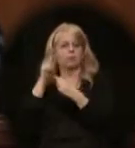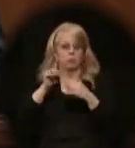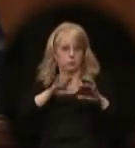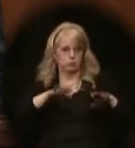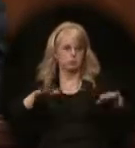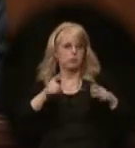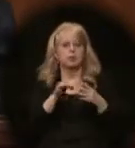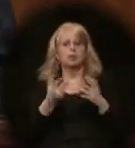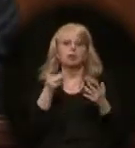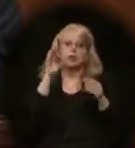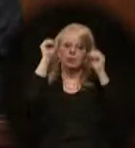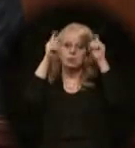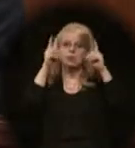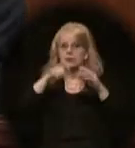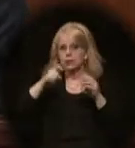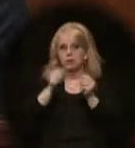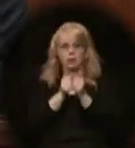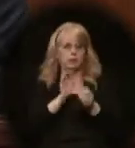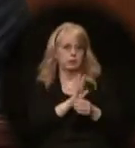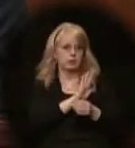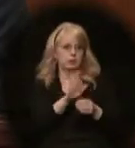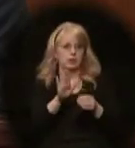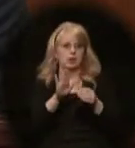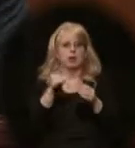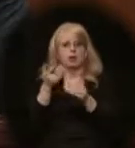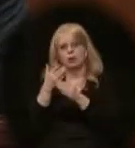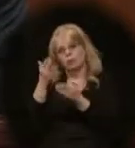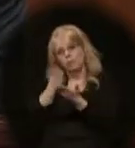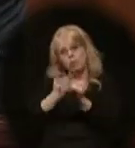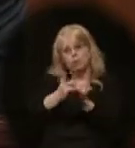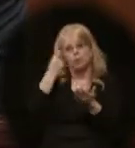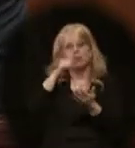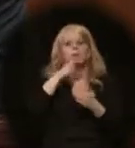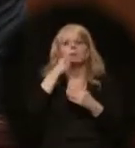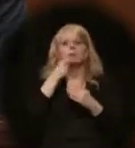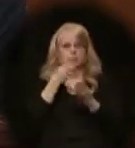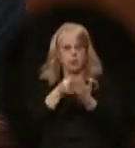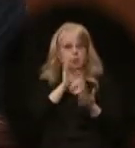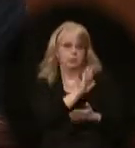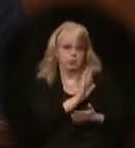with their child's share of public money. Their money.